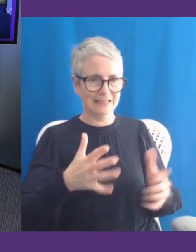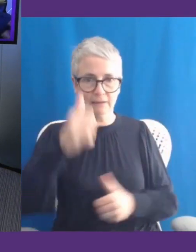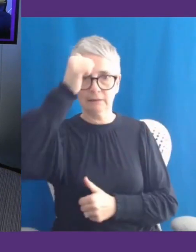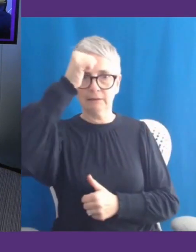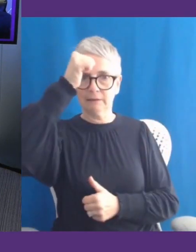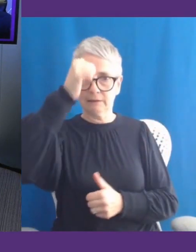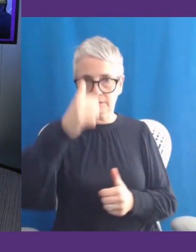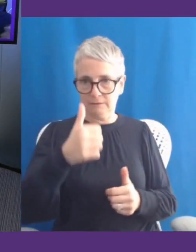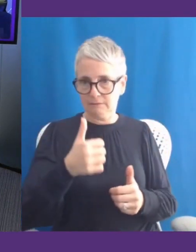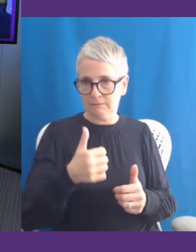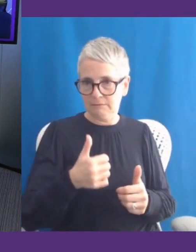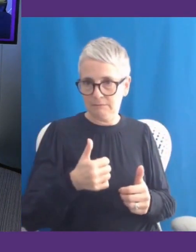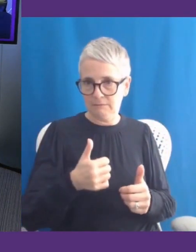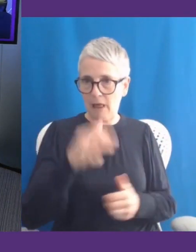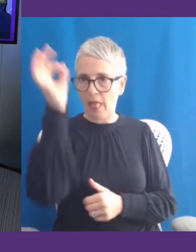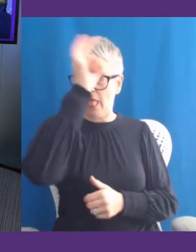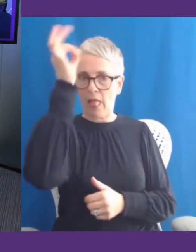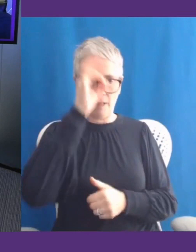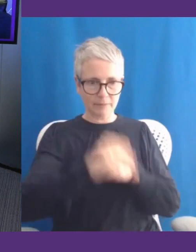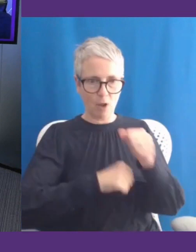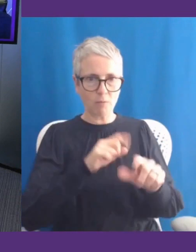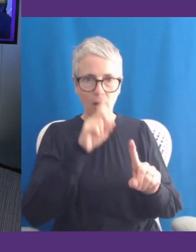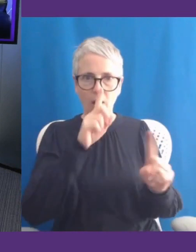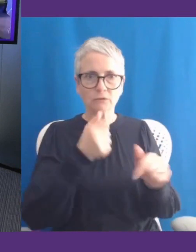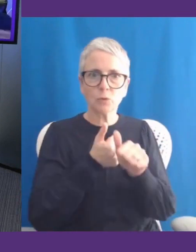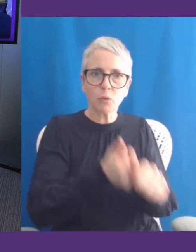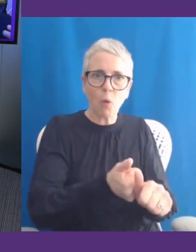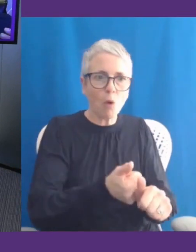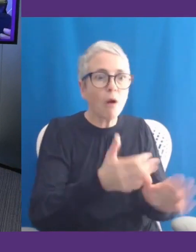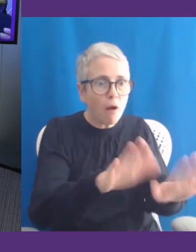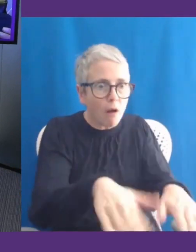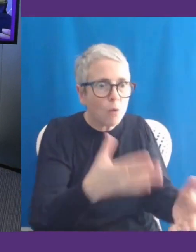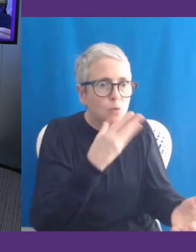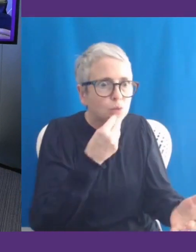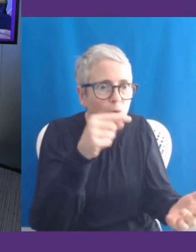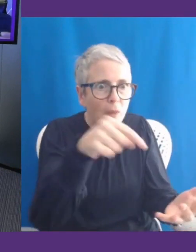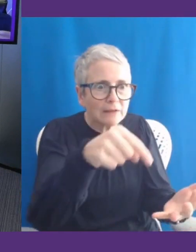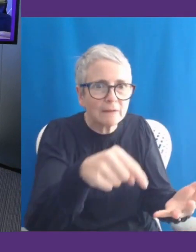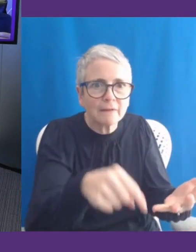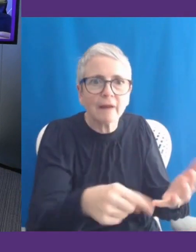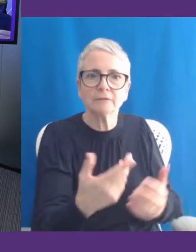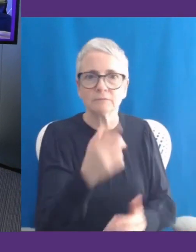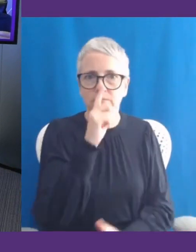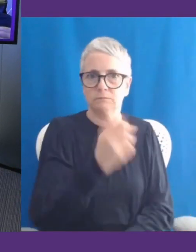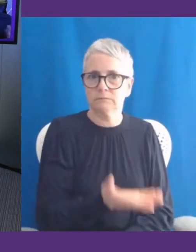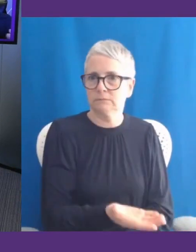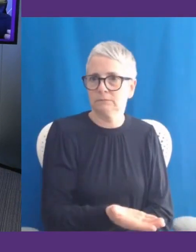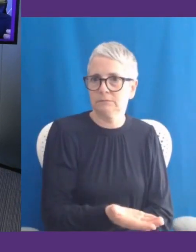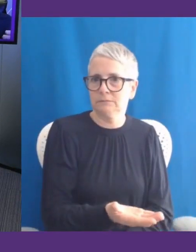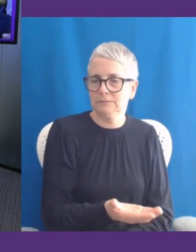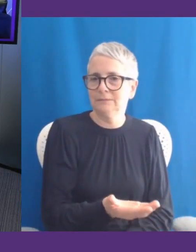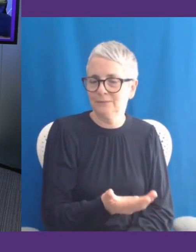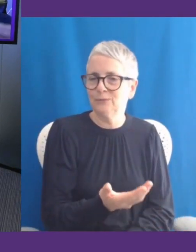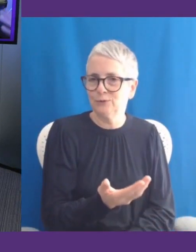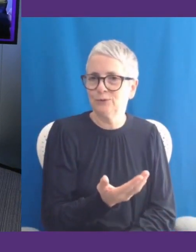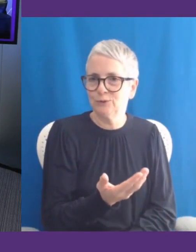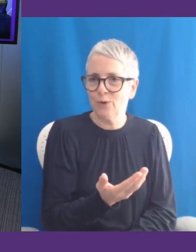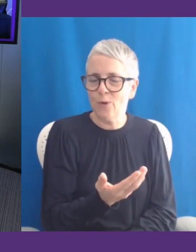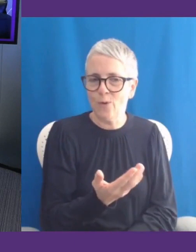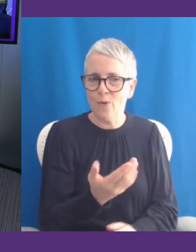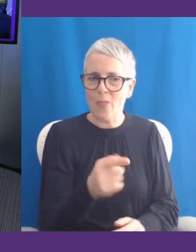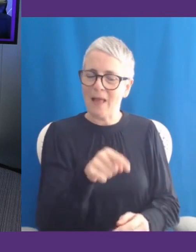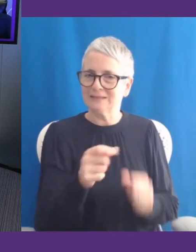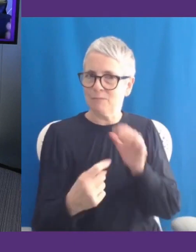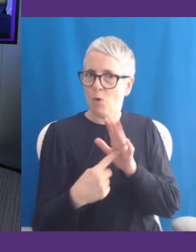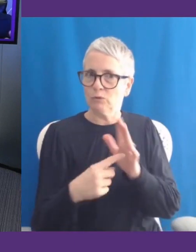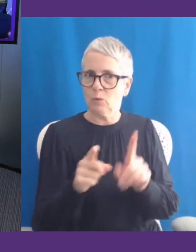So that can be part of the policy regulation as well, to make sure that people are getting access to what they need and the support